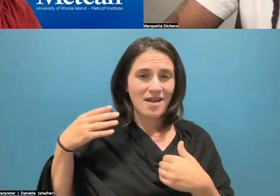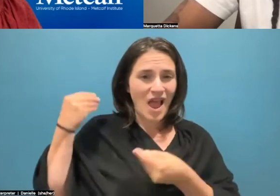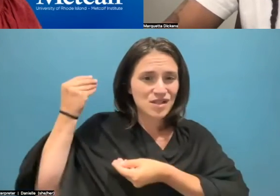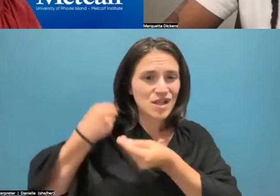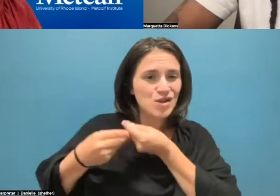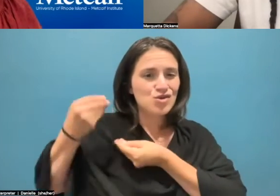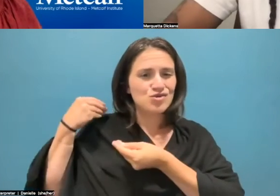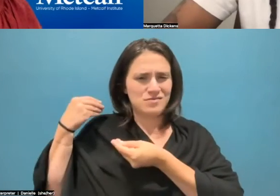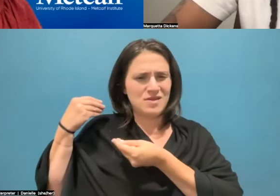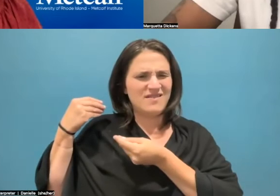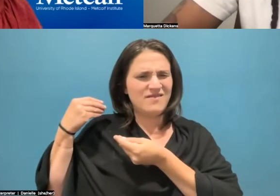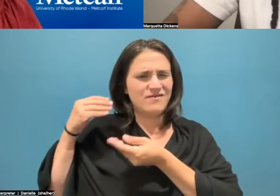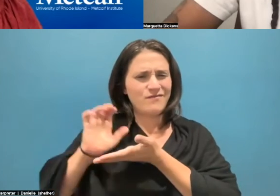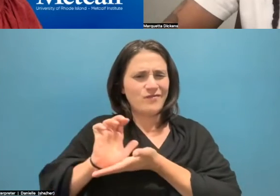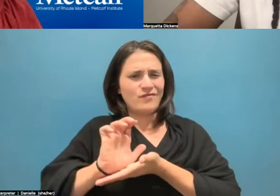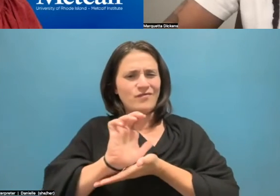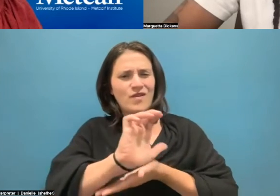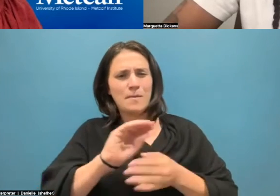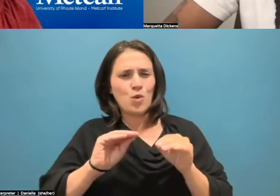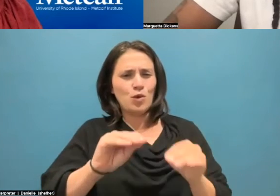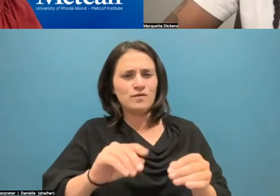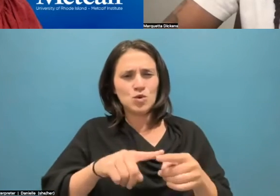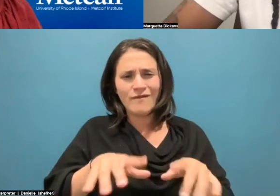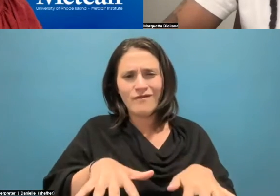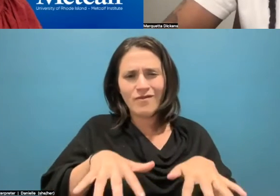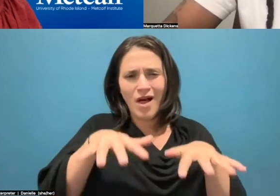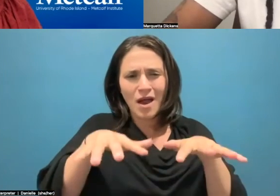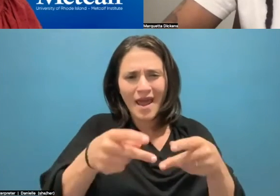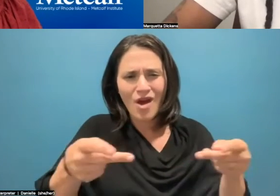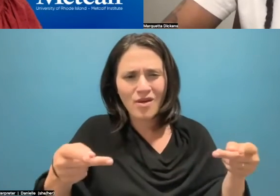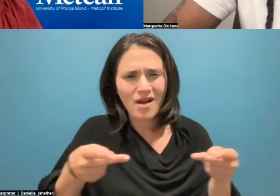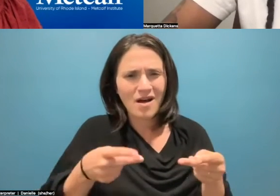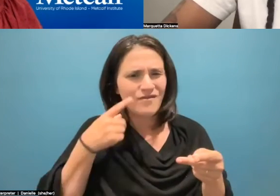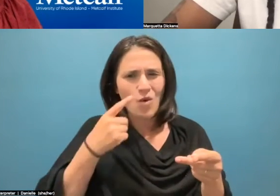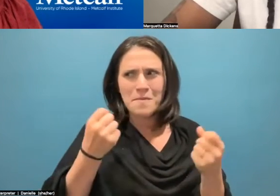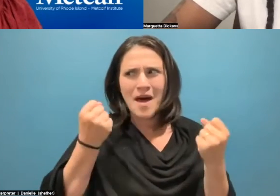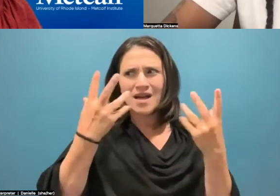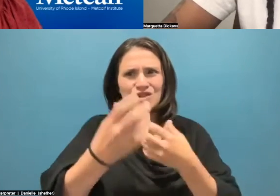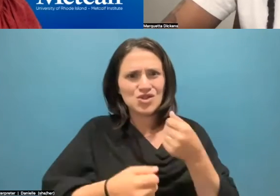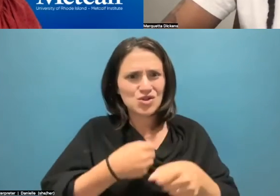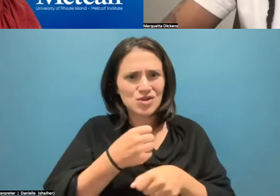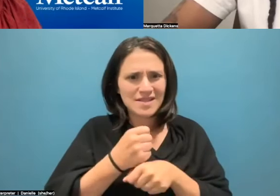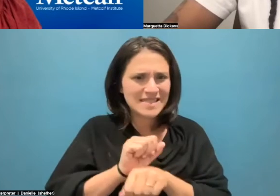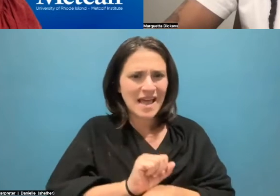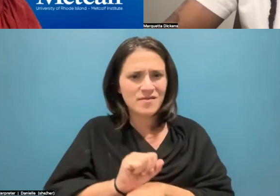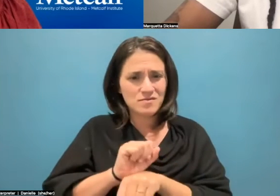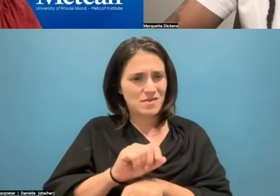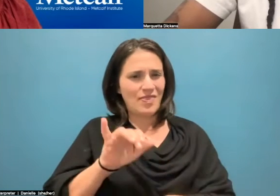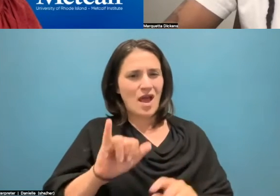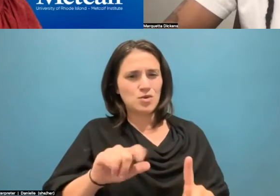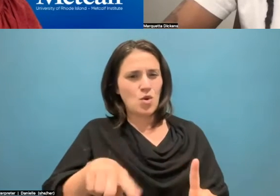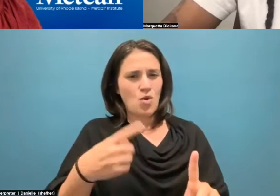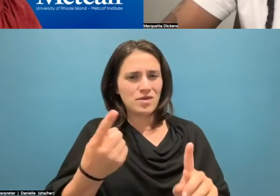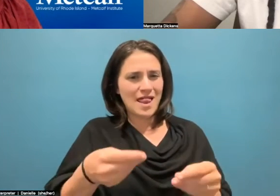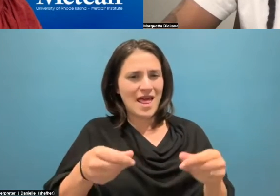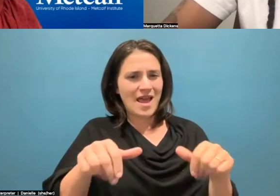their liberation from being enslaved for centuries. That was the only land that they could buy and be